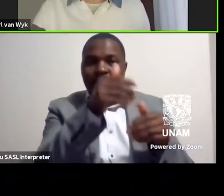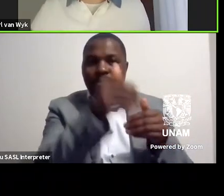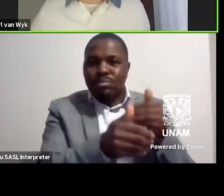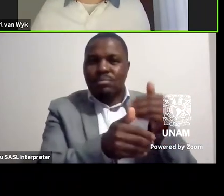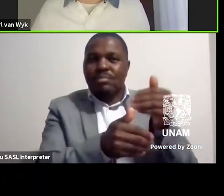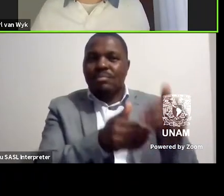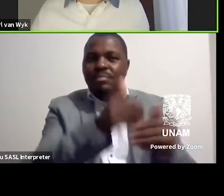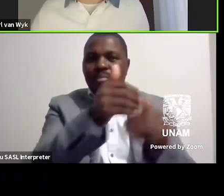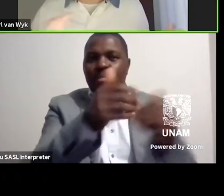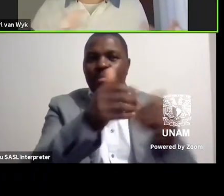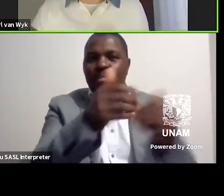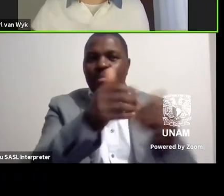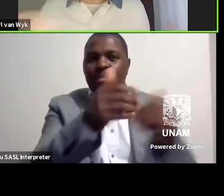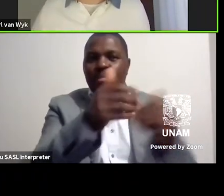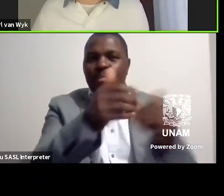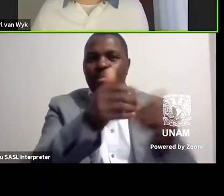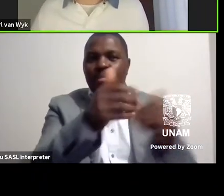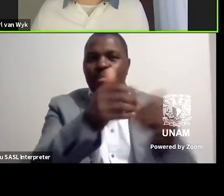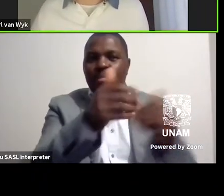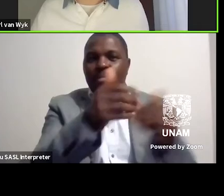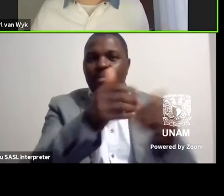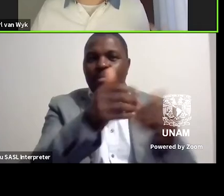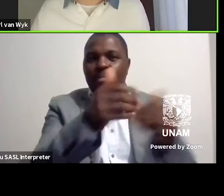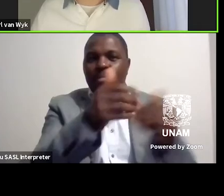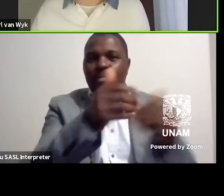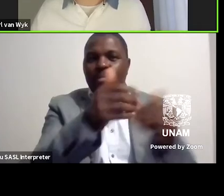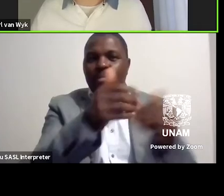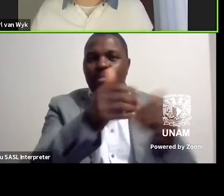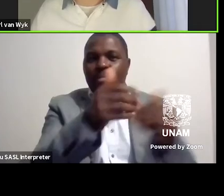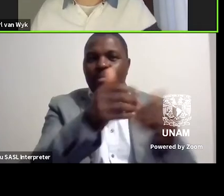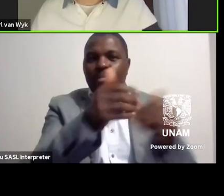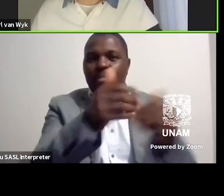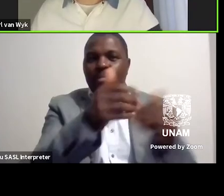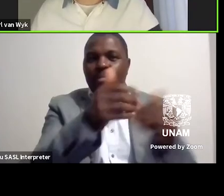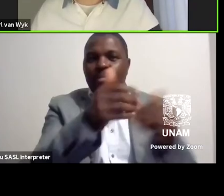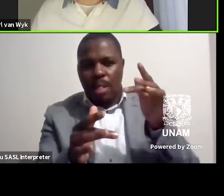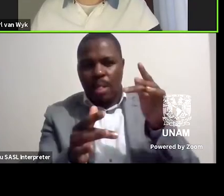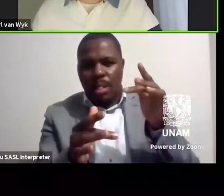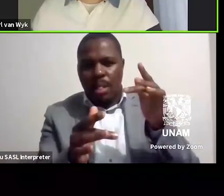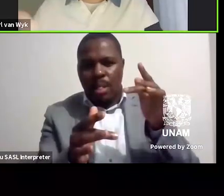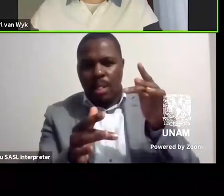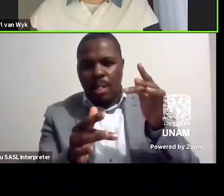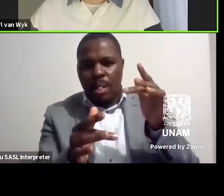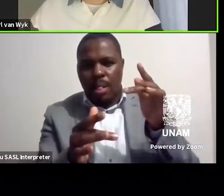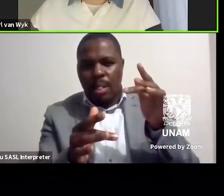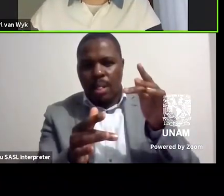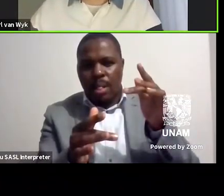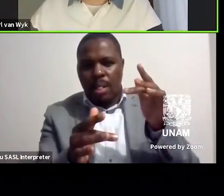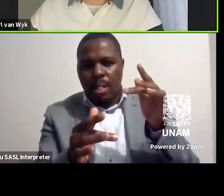there is a trajectory from from then to now that it sort of explains that um yeah